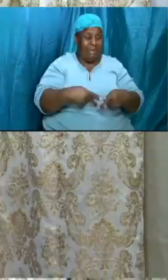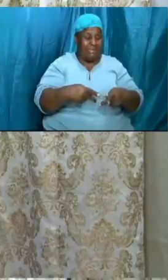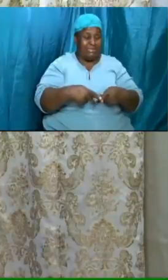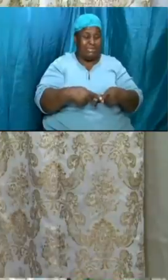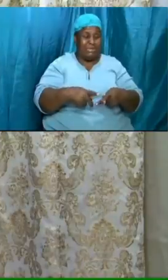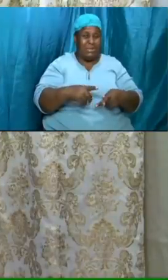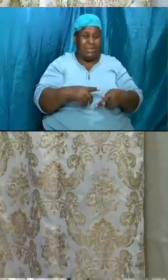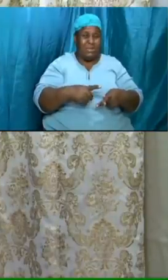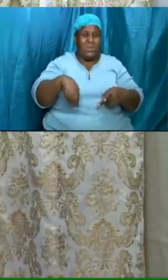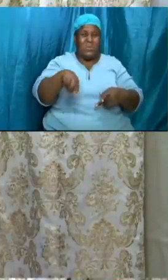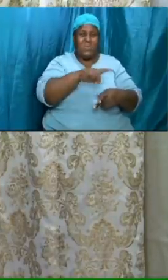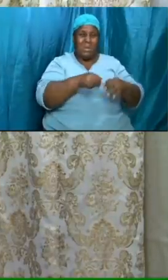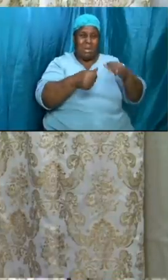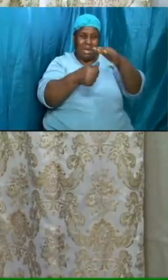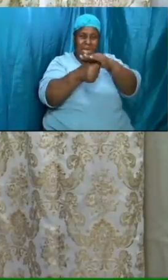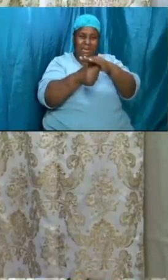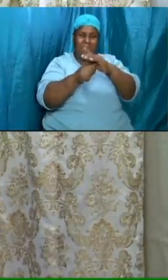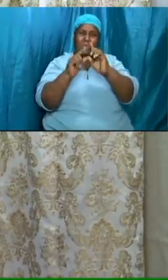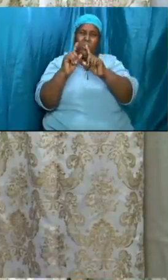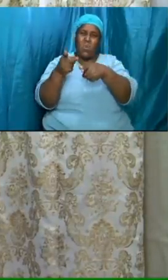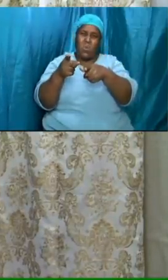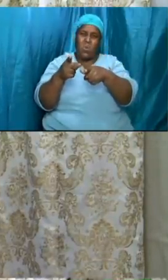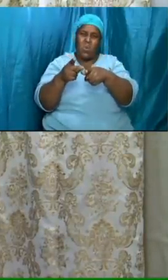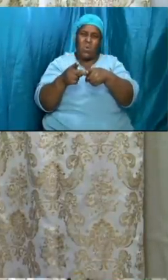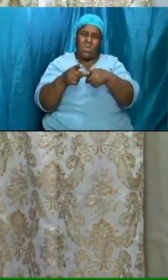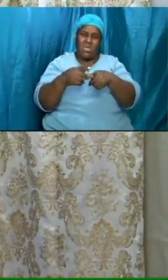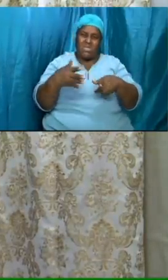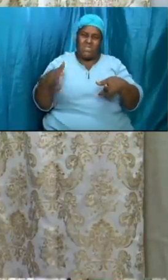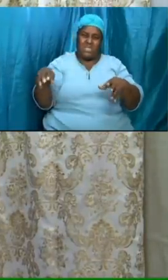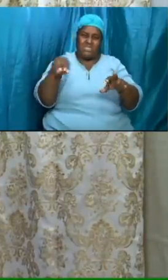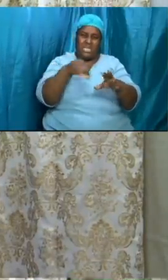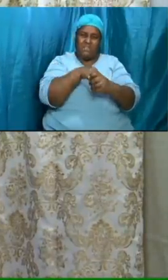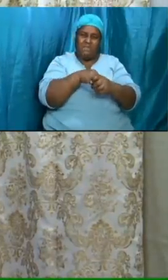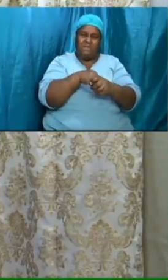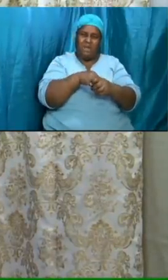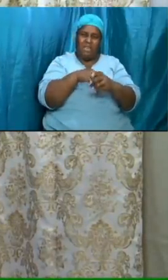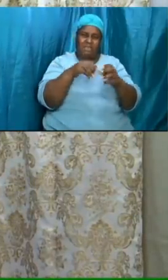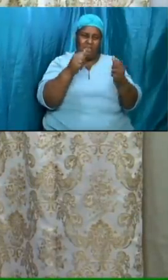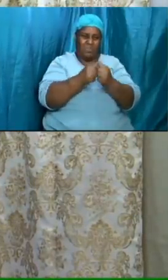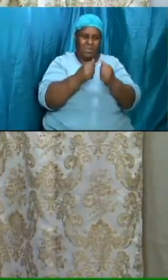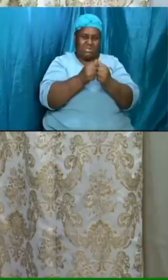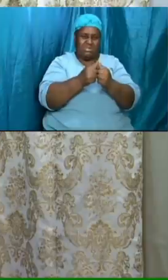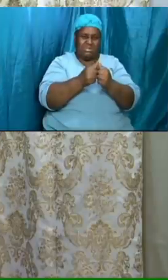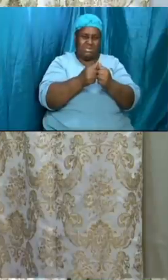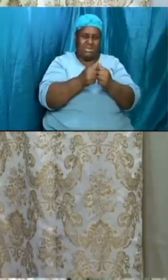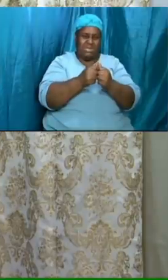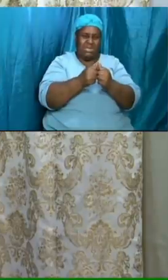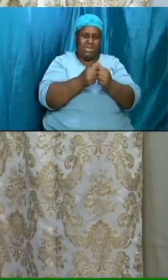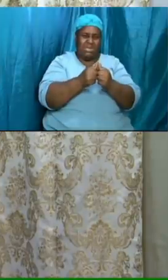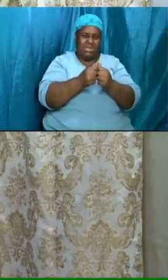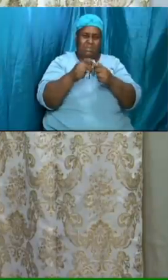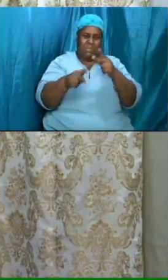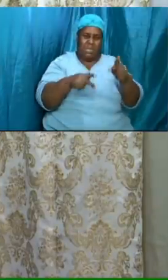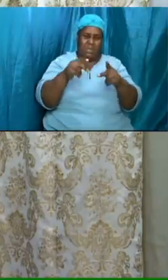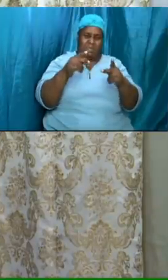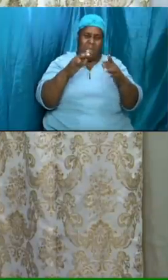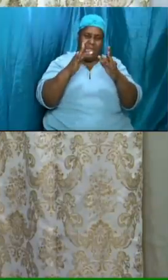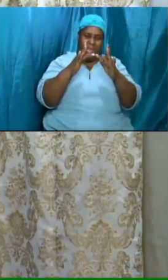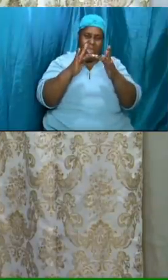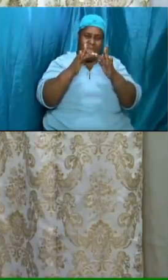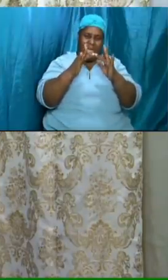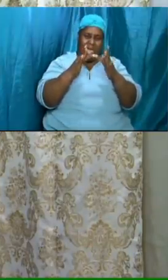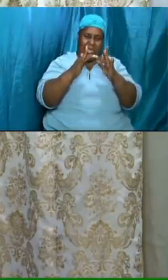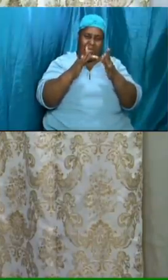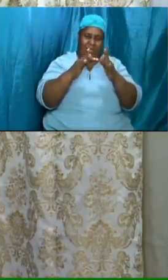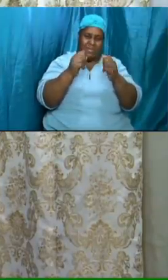in that we shouldn't be doing things that we are online and people that we are online with that we shouldn't be online with the songs of the world that